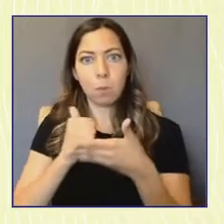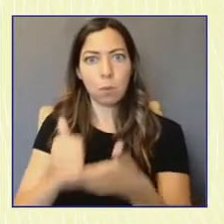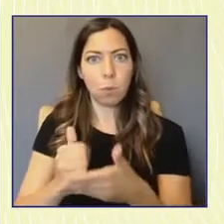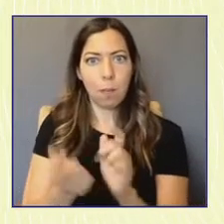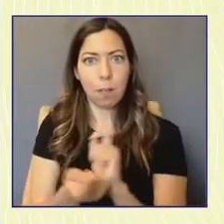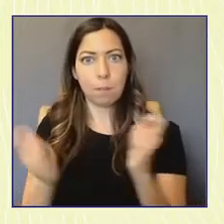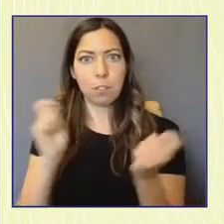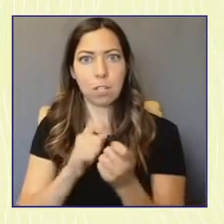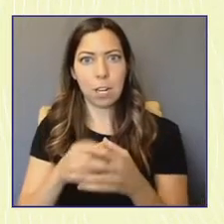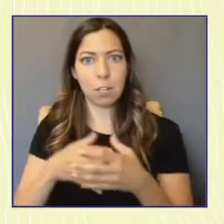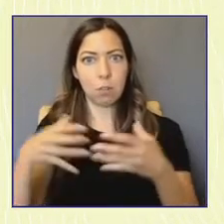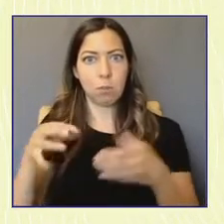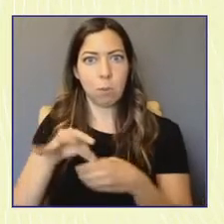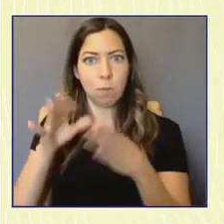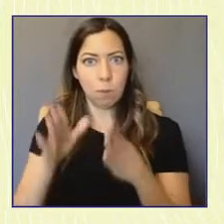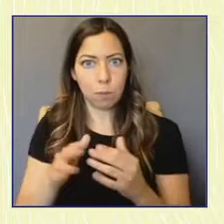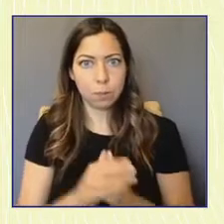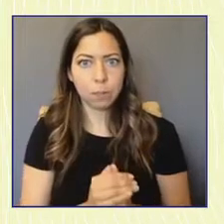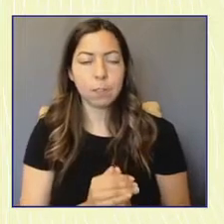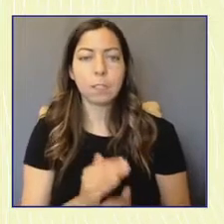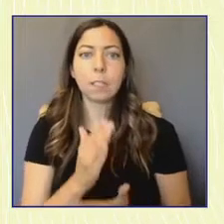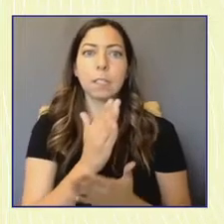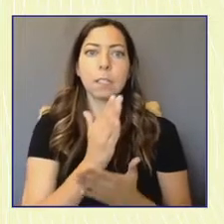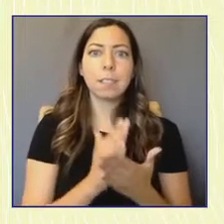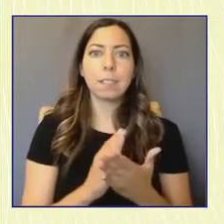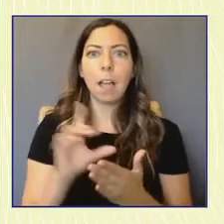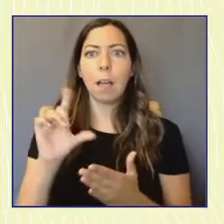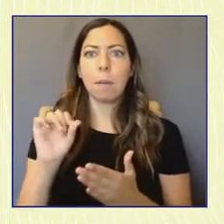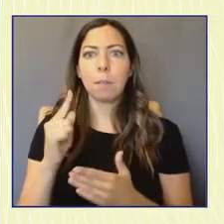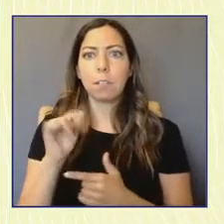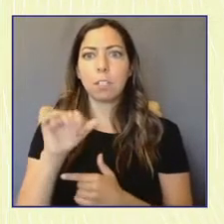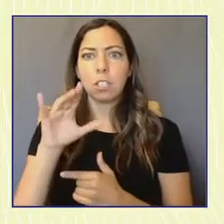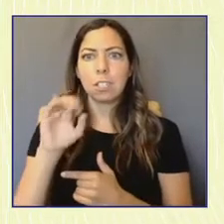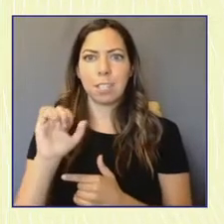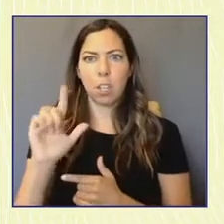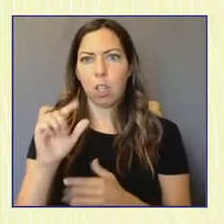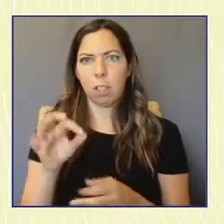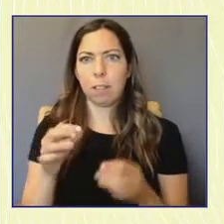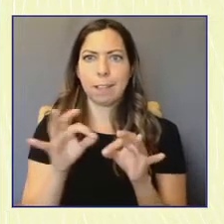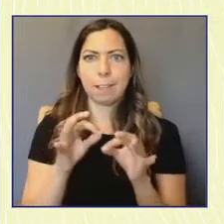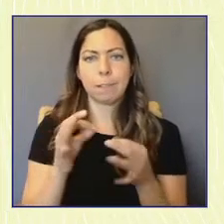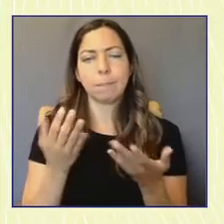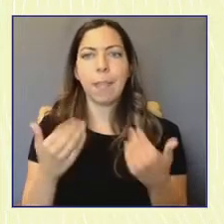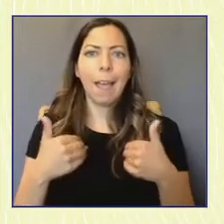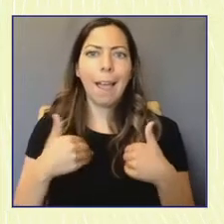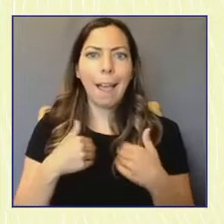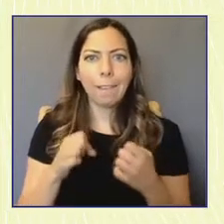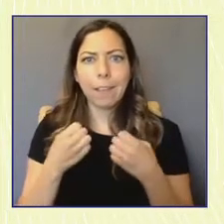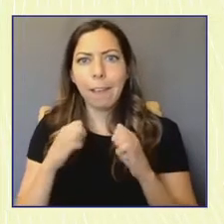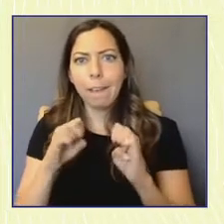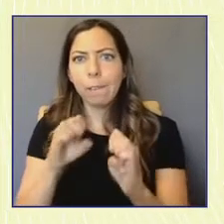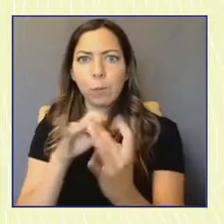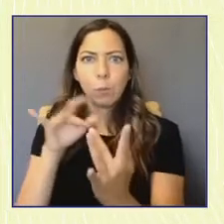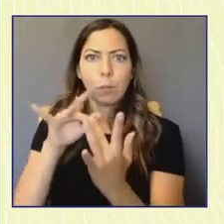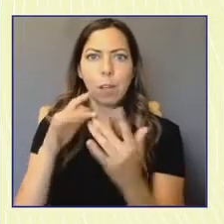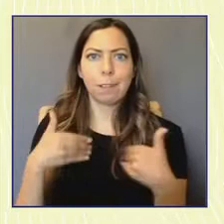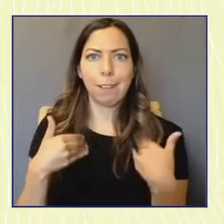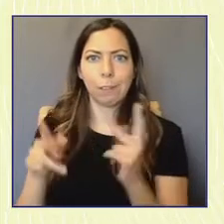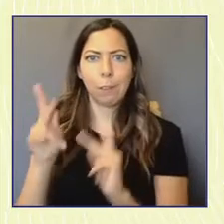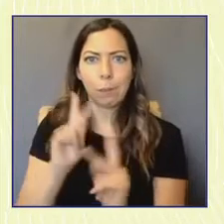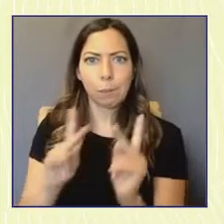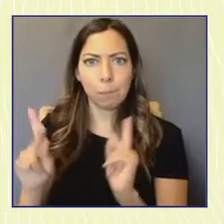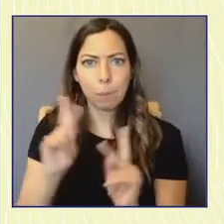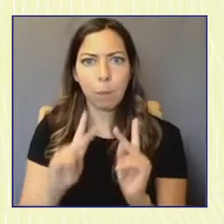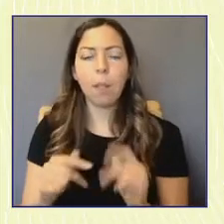Some of it is logistical, yes. So having constant year-round efforts to reach out young people, not short-term cyclical